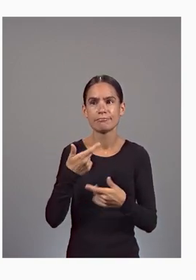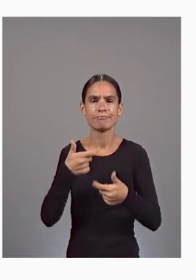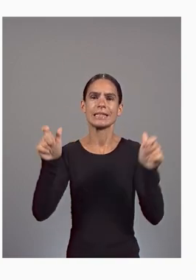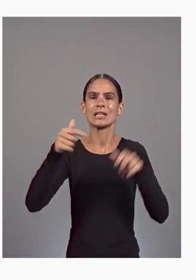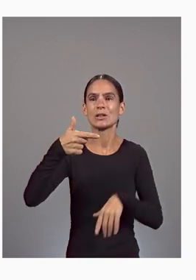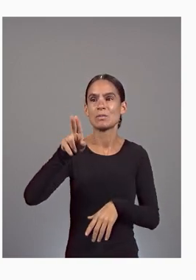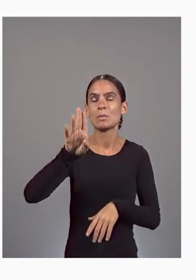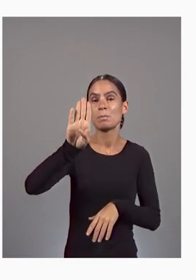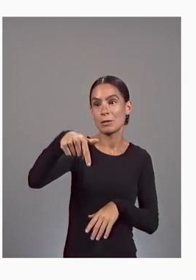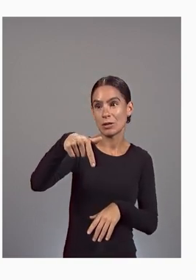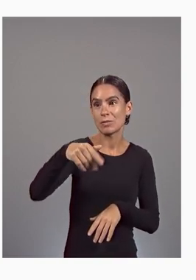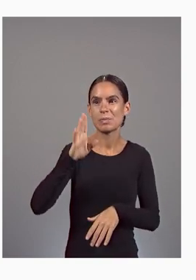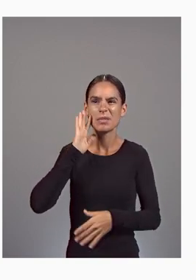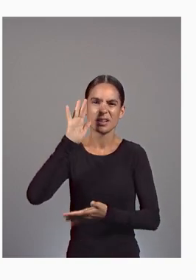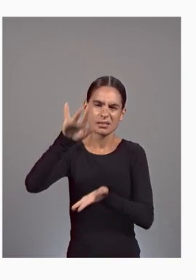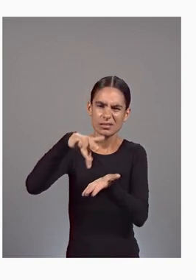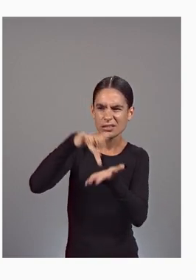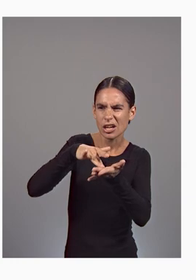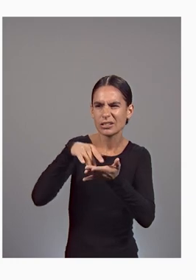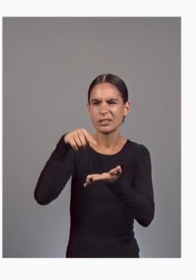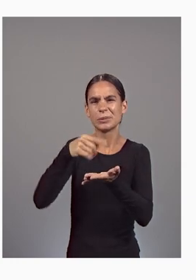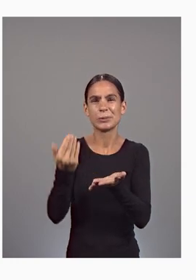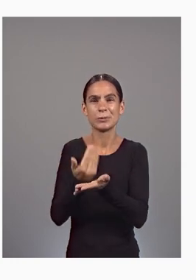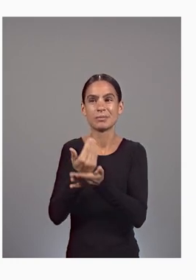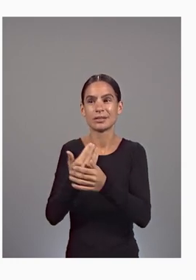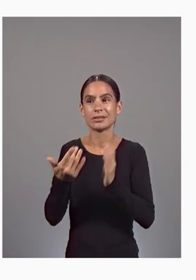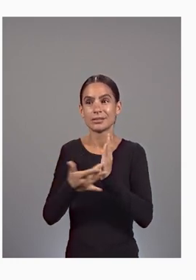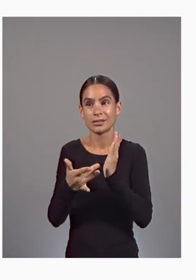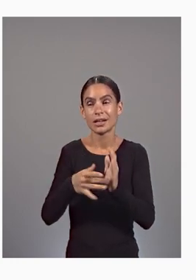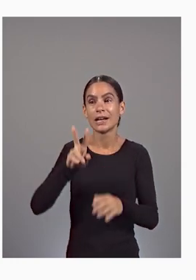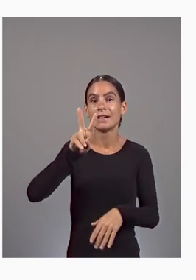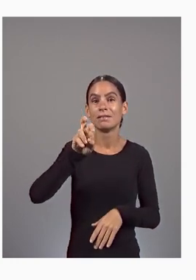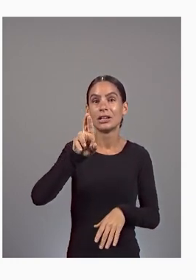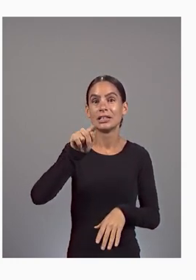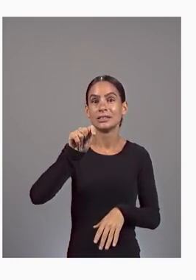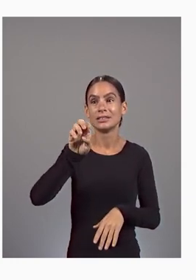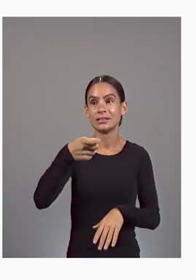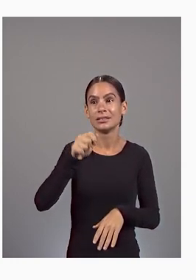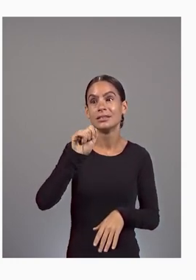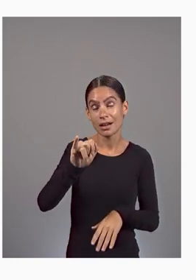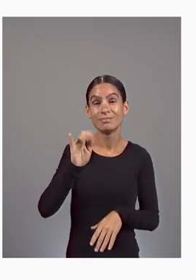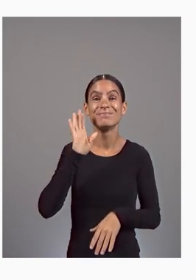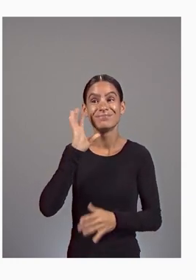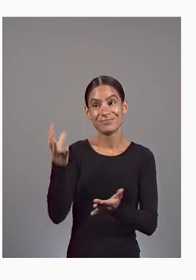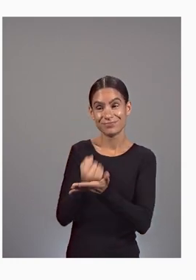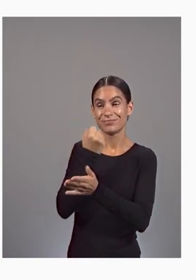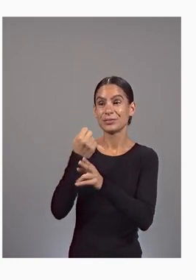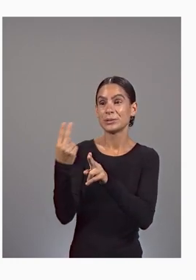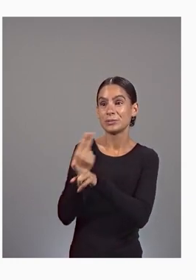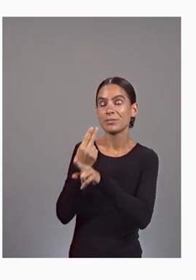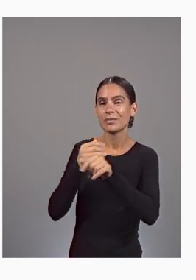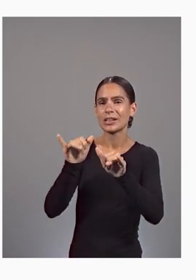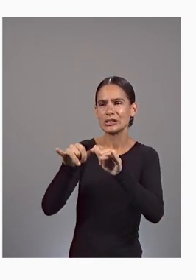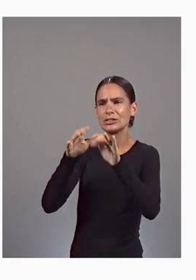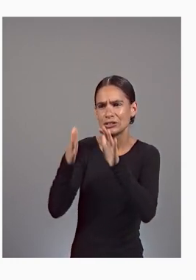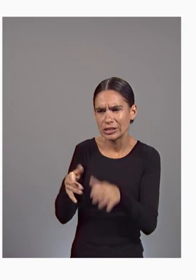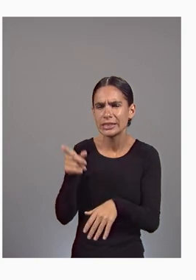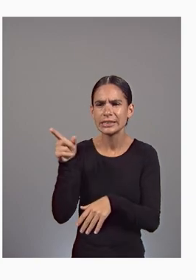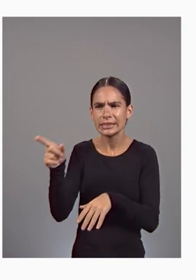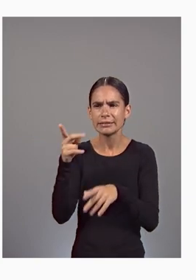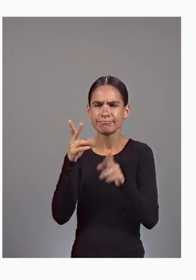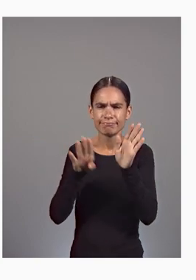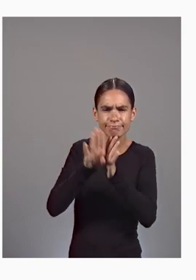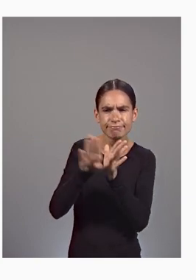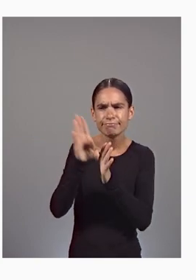processing architecture, while Vertex AI will enable Coinbase machine learning engineers to train and deploy models more rapidly and at greater